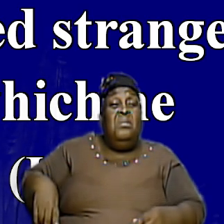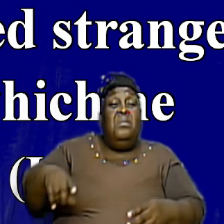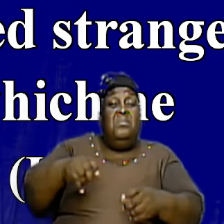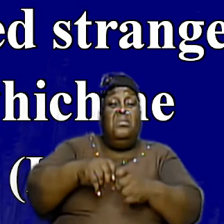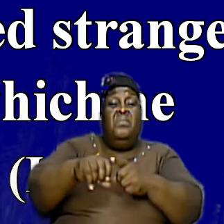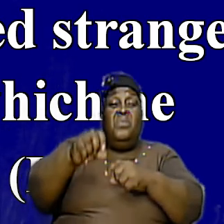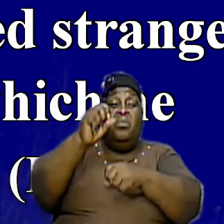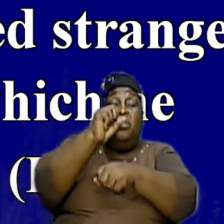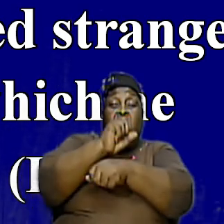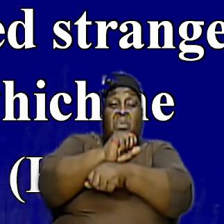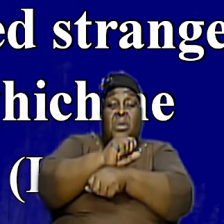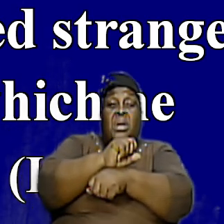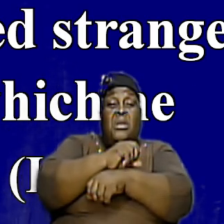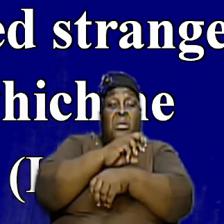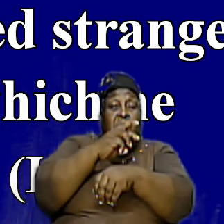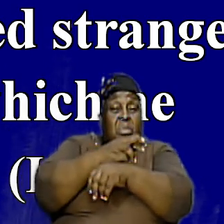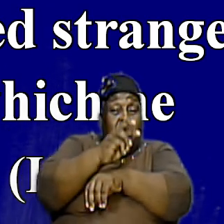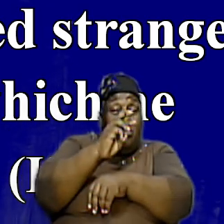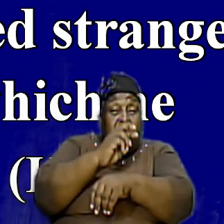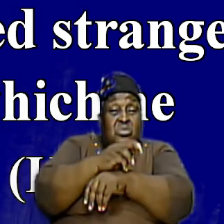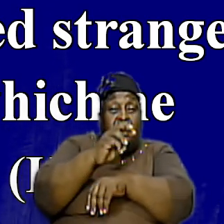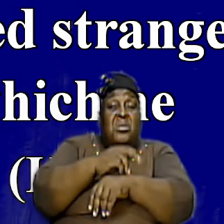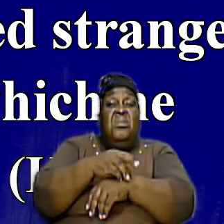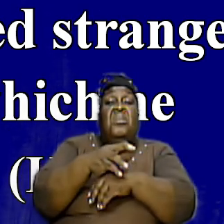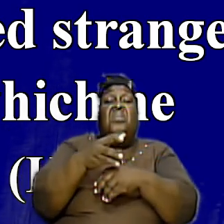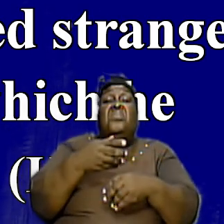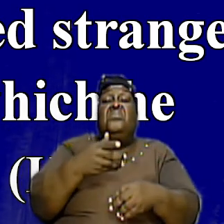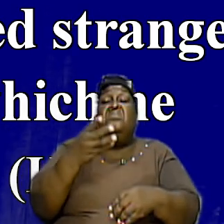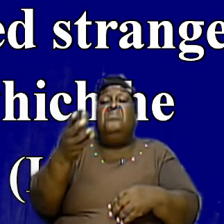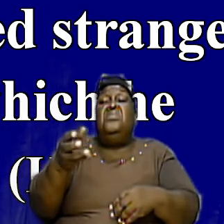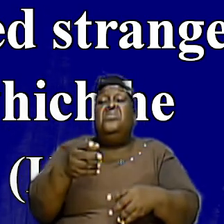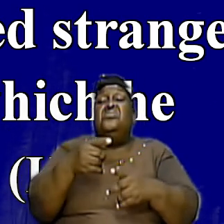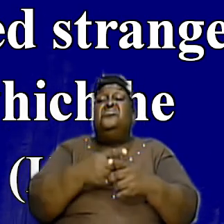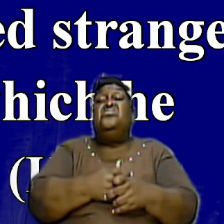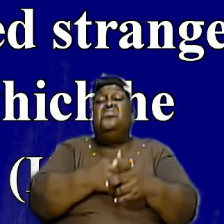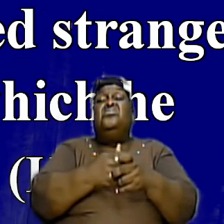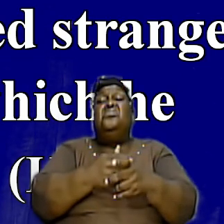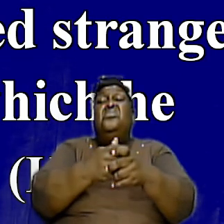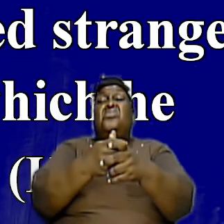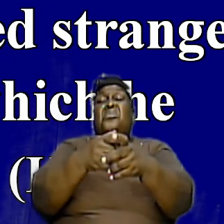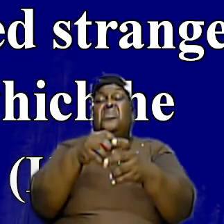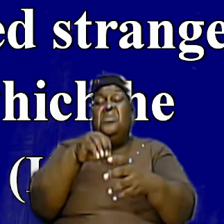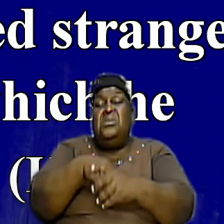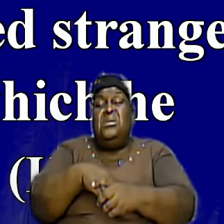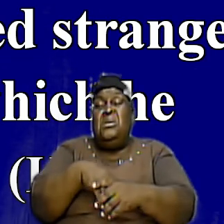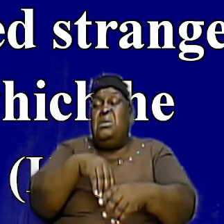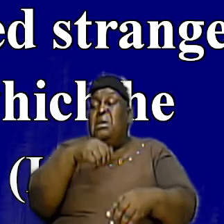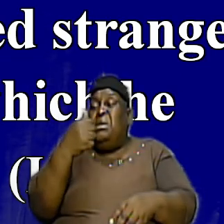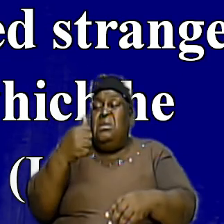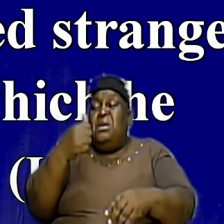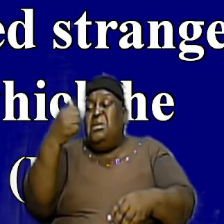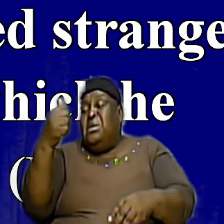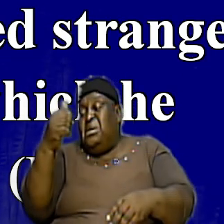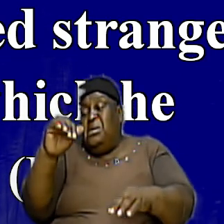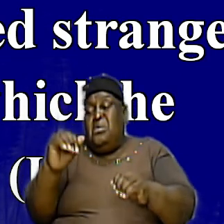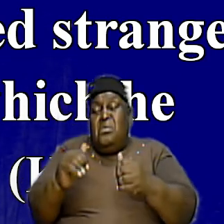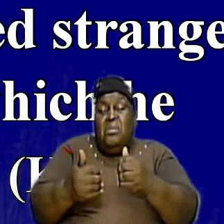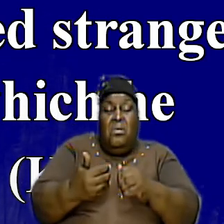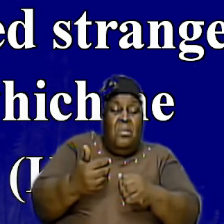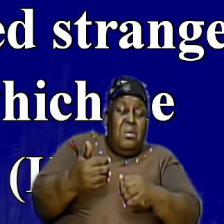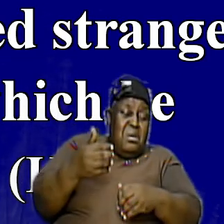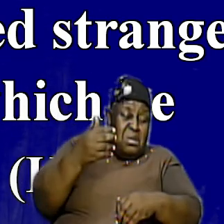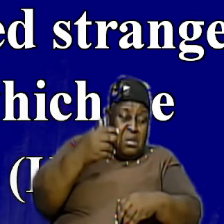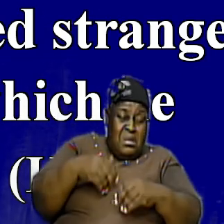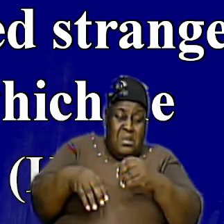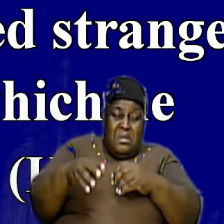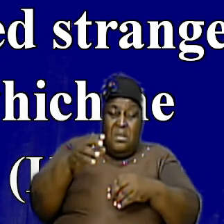and in terms of their ministry they just ran in any hole and the fire inside of that place might